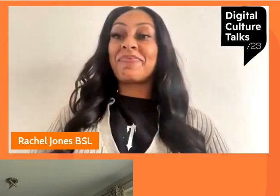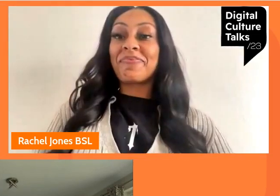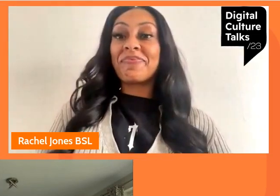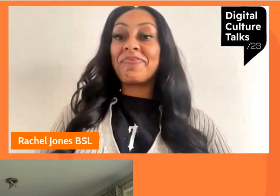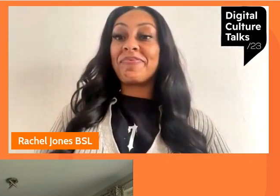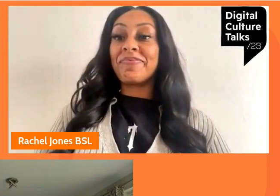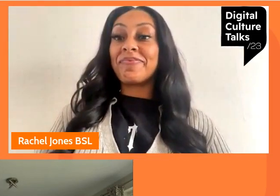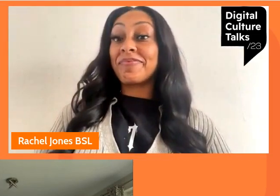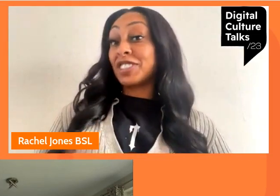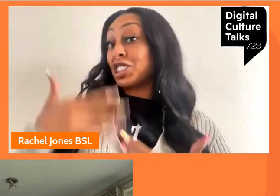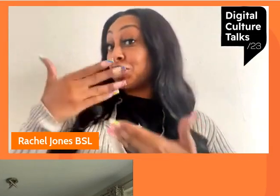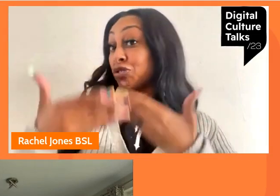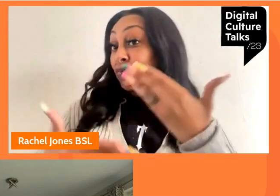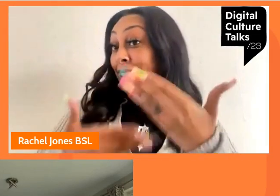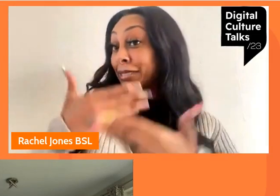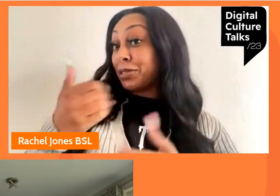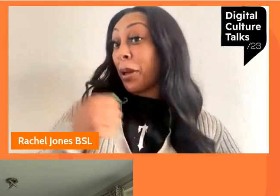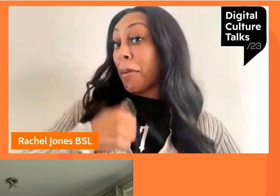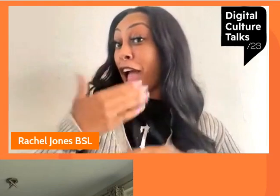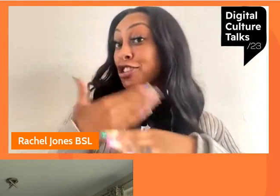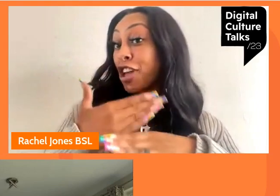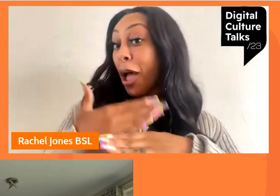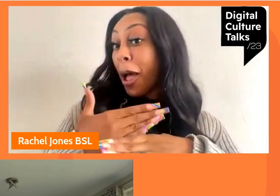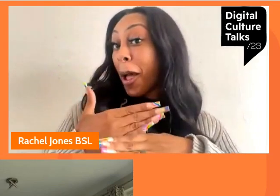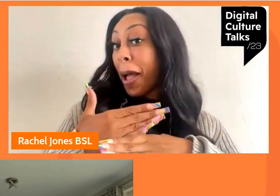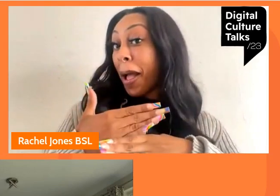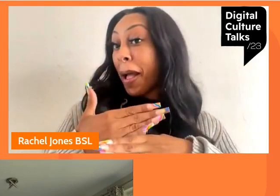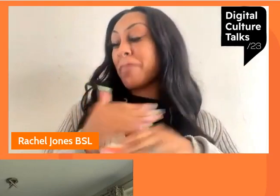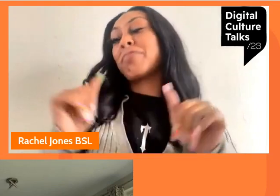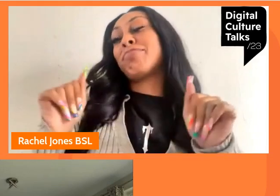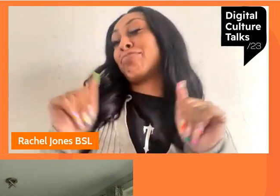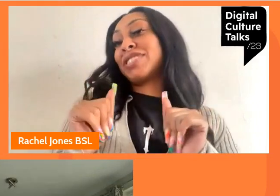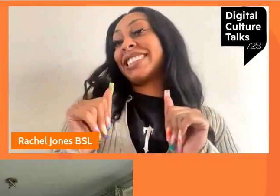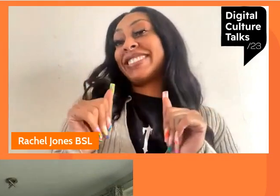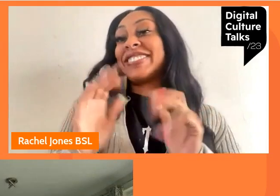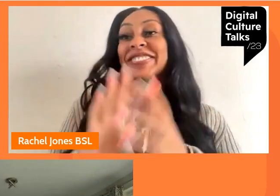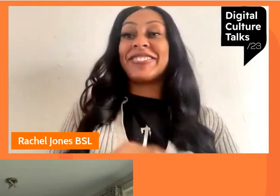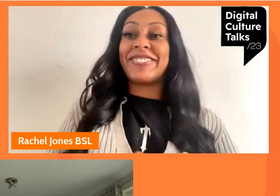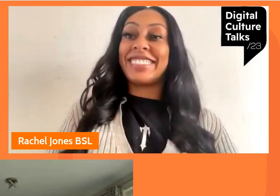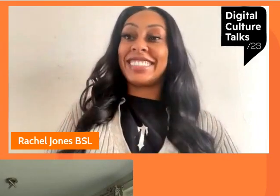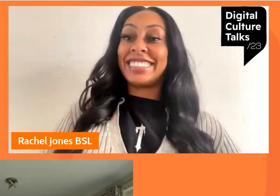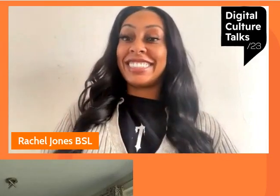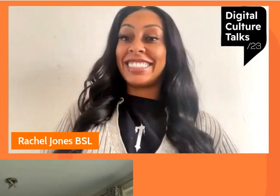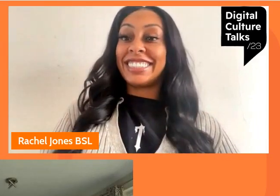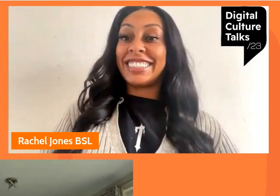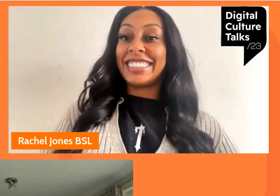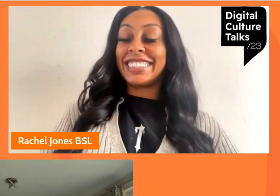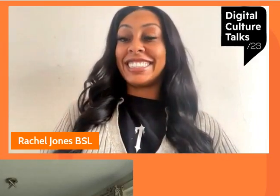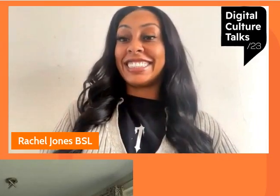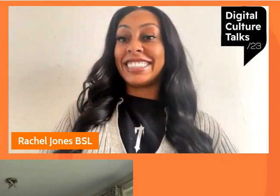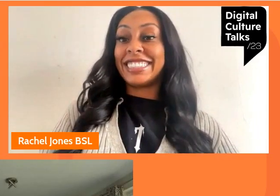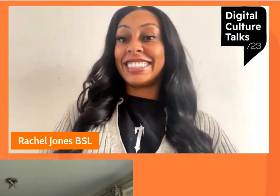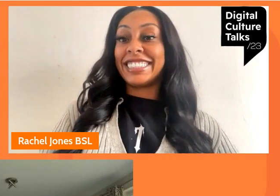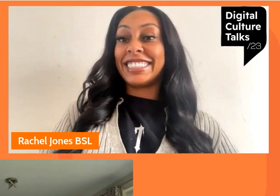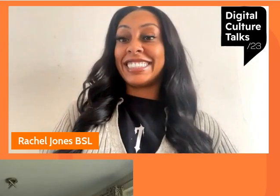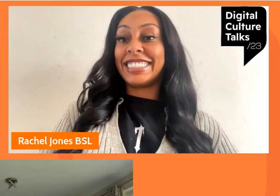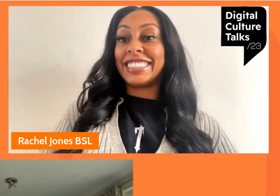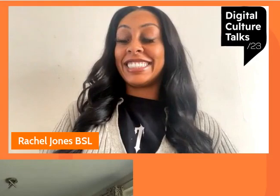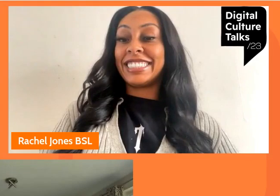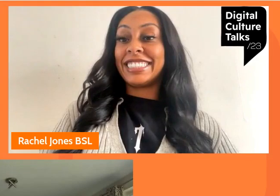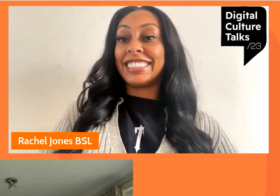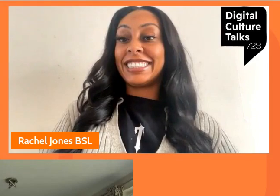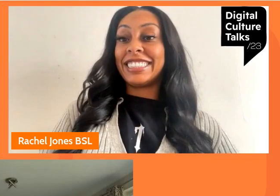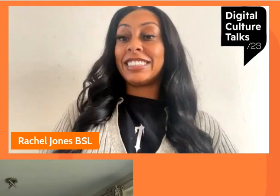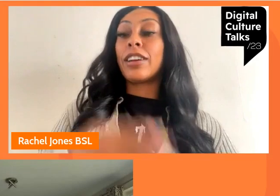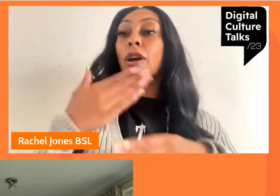of my job as well or is that all you need and with a brief description that would be lovely okay so i've i've actually worked